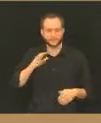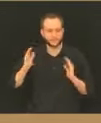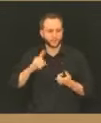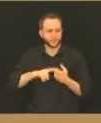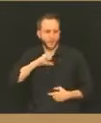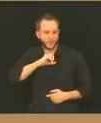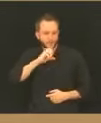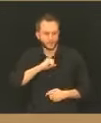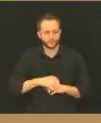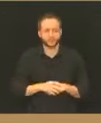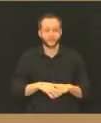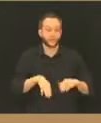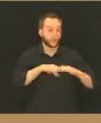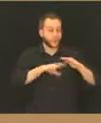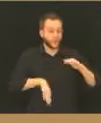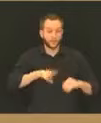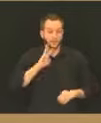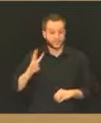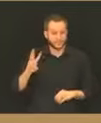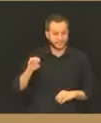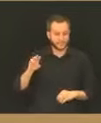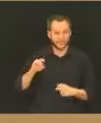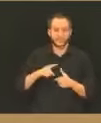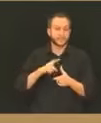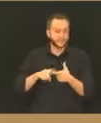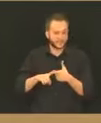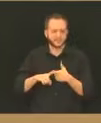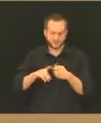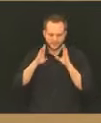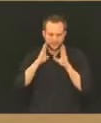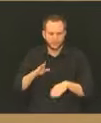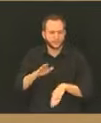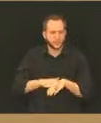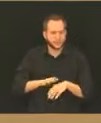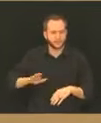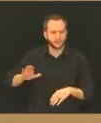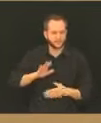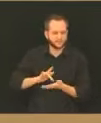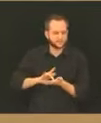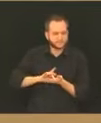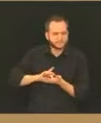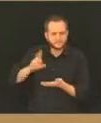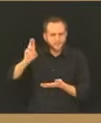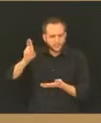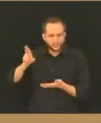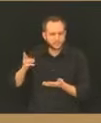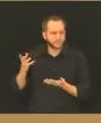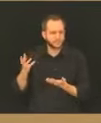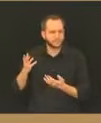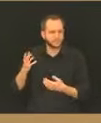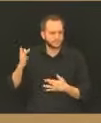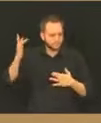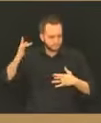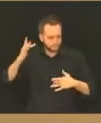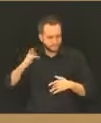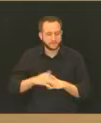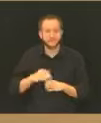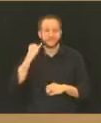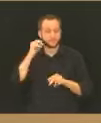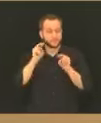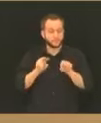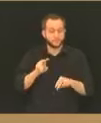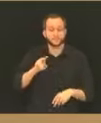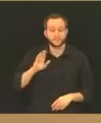then it really does become an issue predominantly of preexisting conditions. And so that's why if you look at KDHE's website